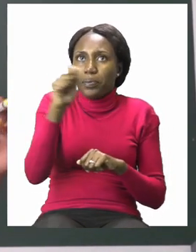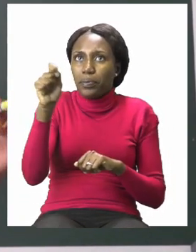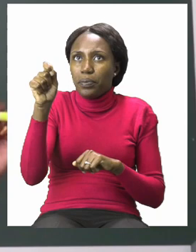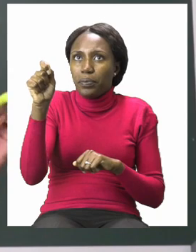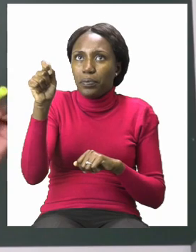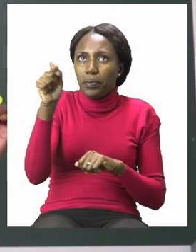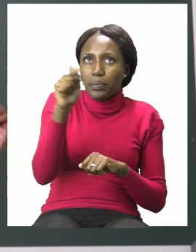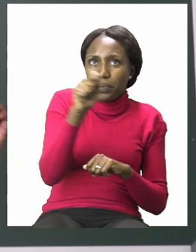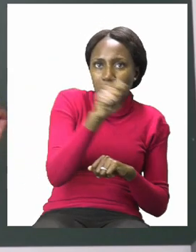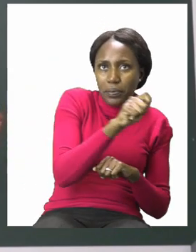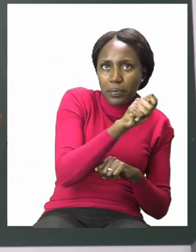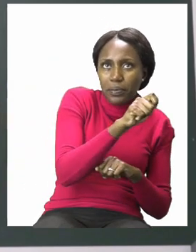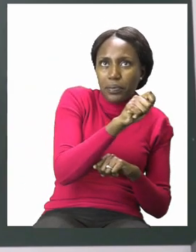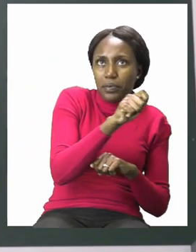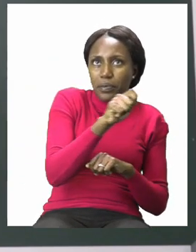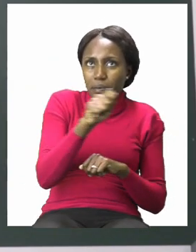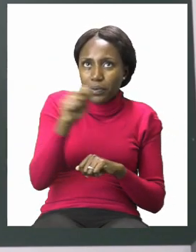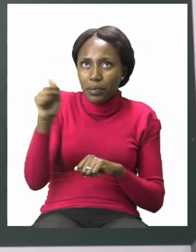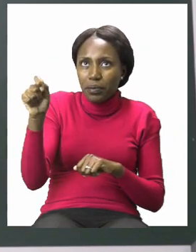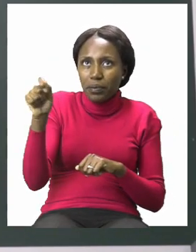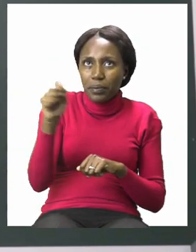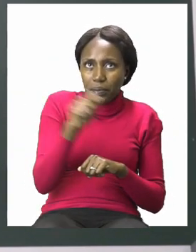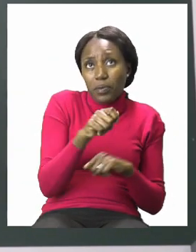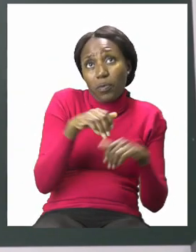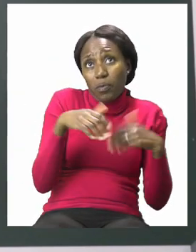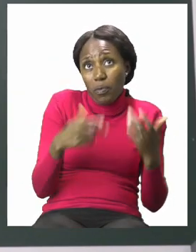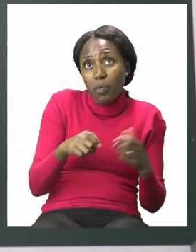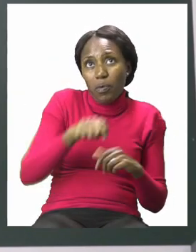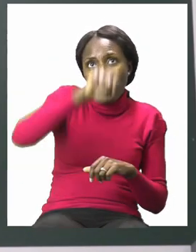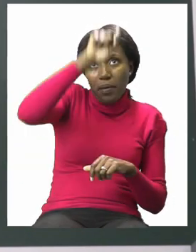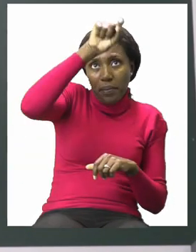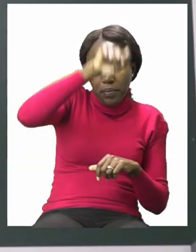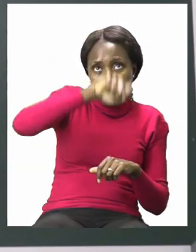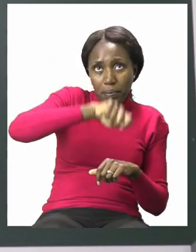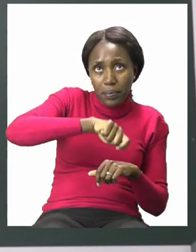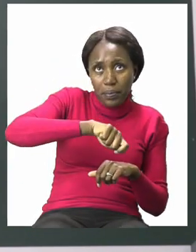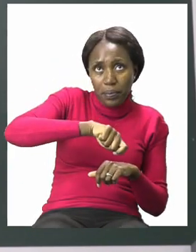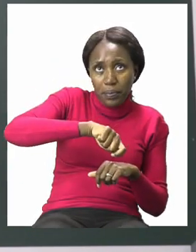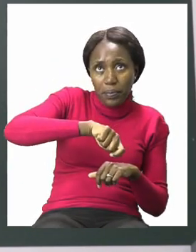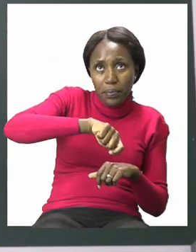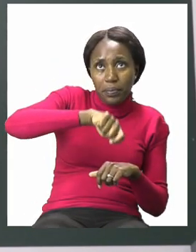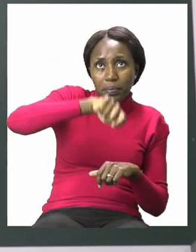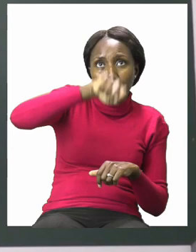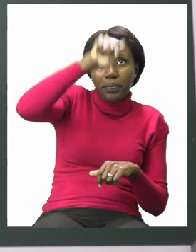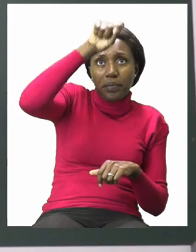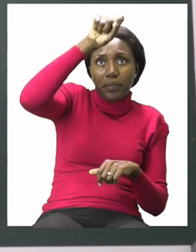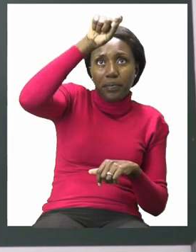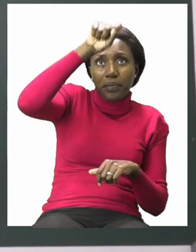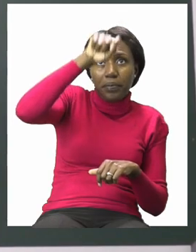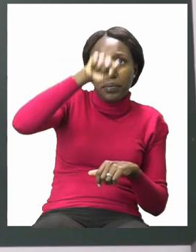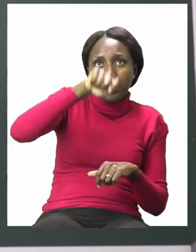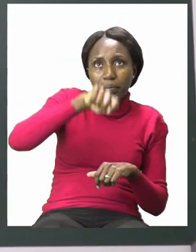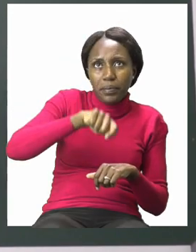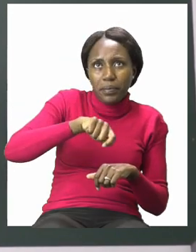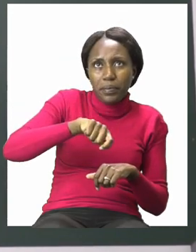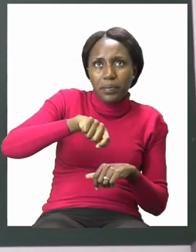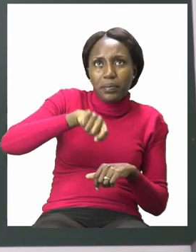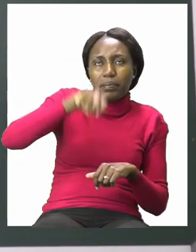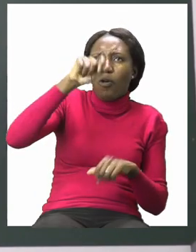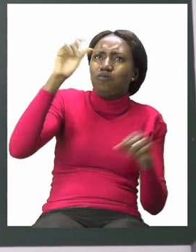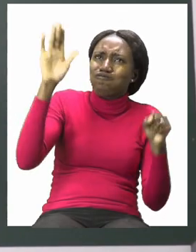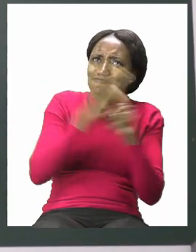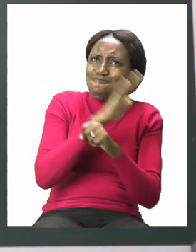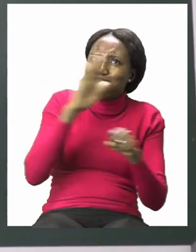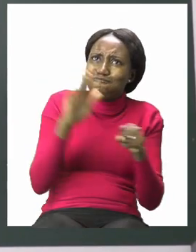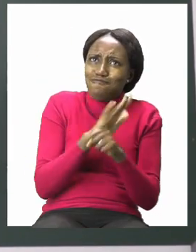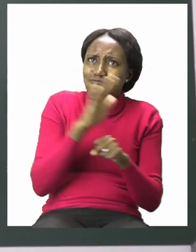then colour as you move to the other side. Make sure that you leave no white spots as you